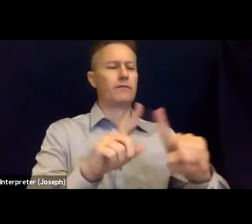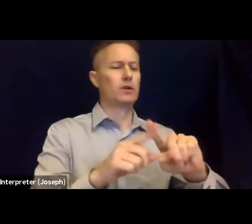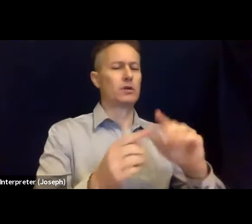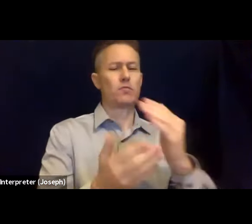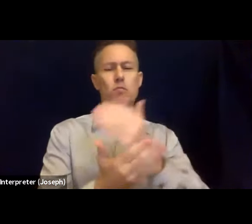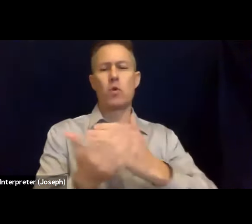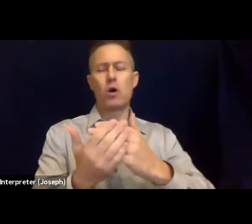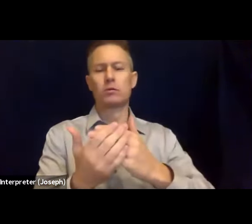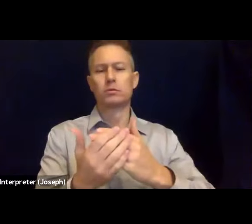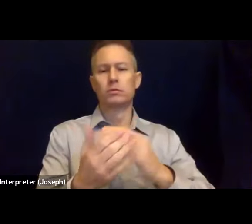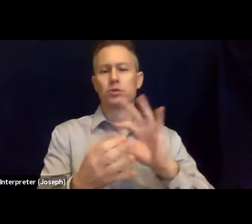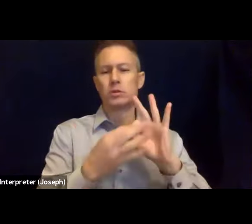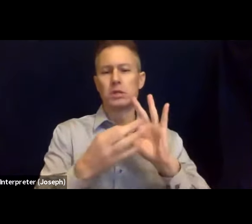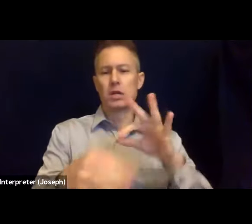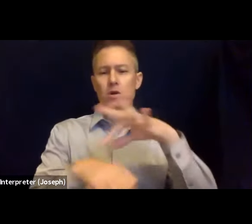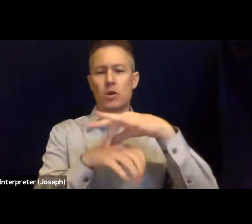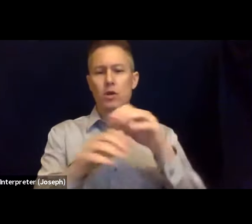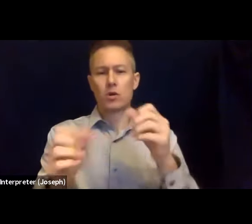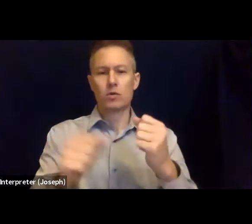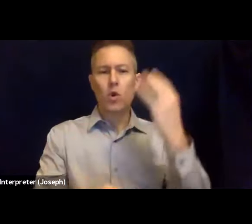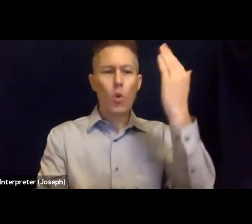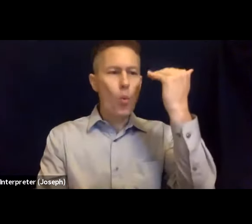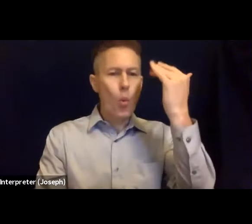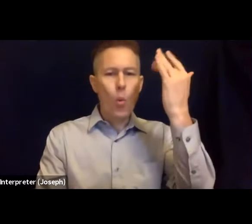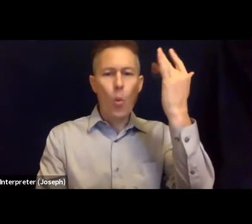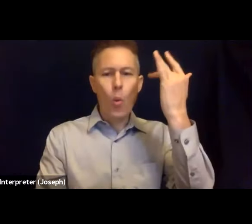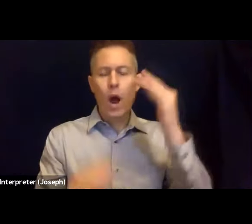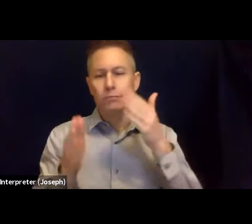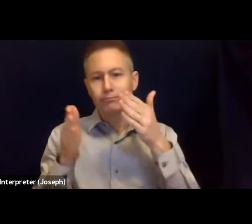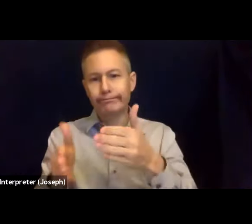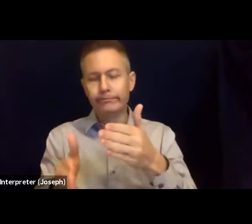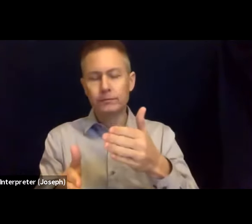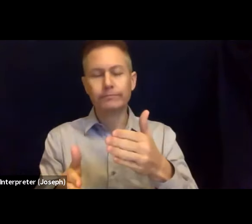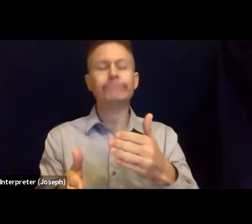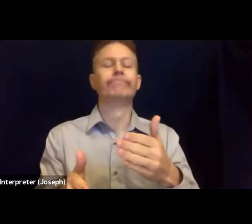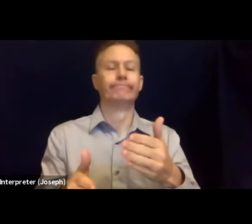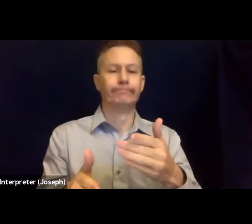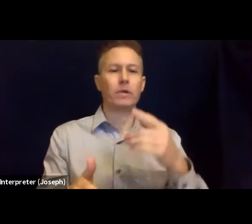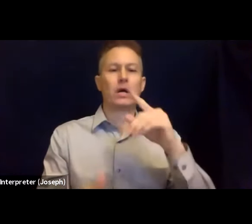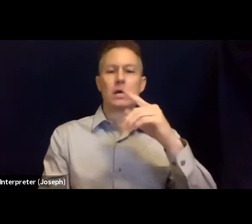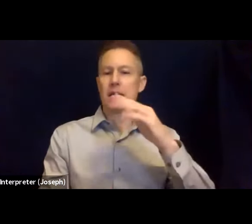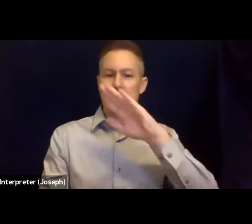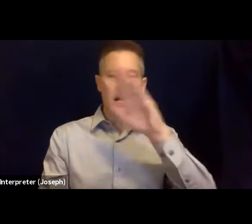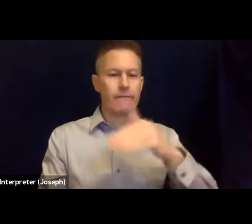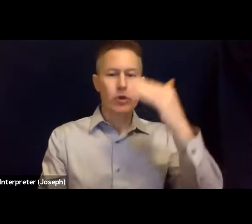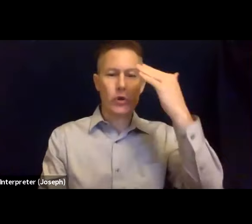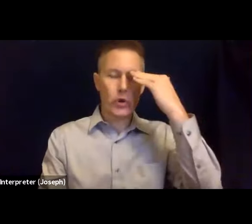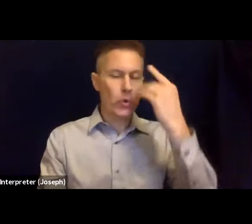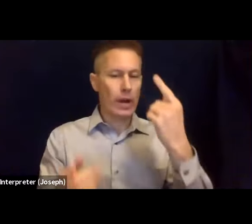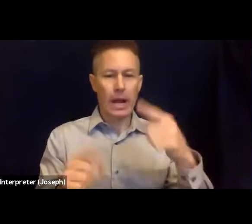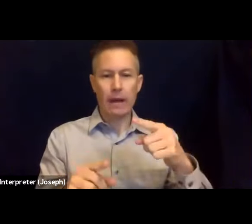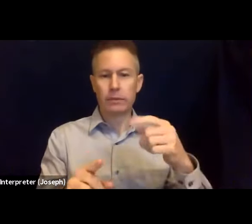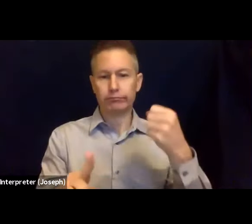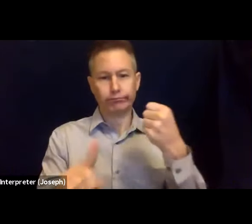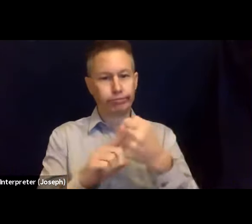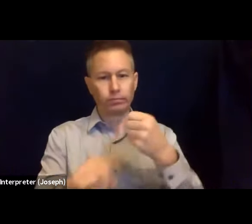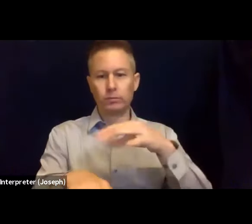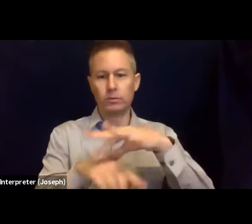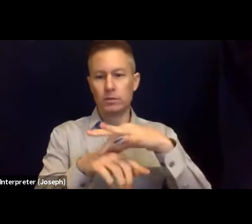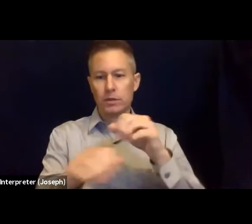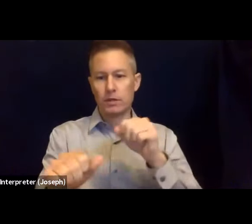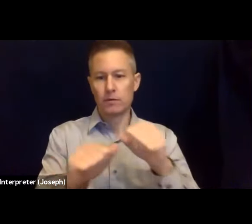pay attention. We're not going to, you know, know when it's going to happen. Like we said, we don't have an earthquake